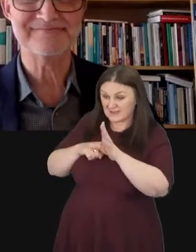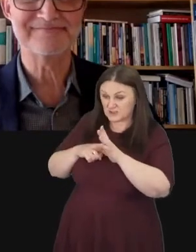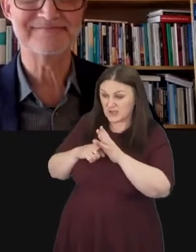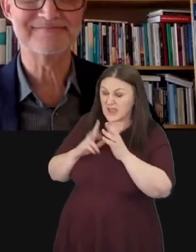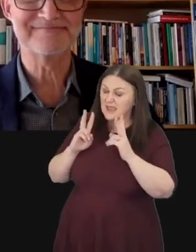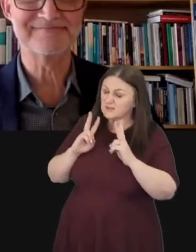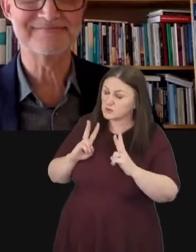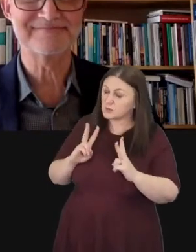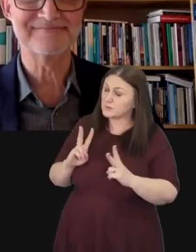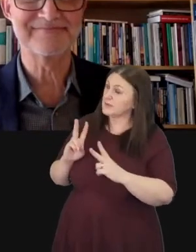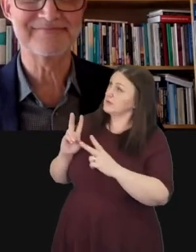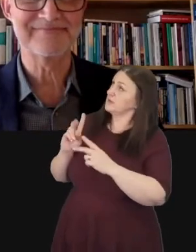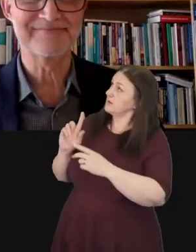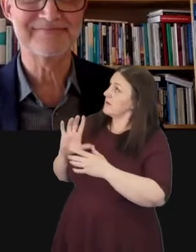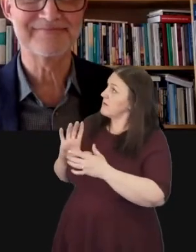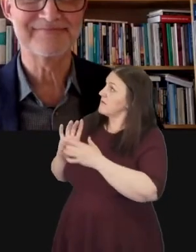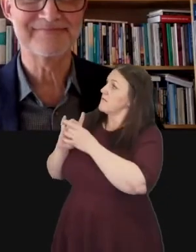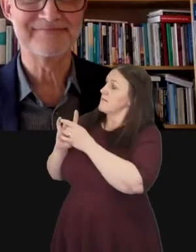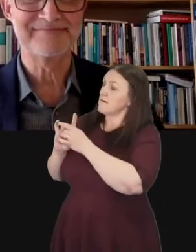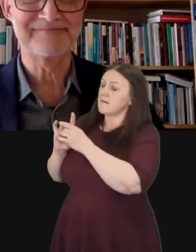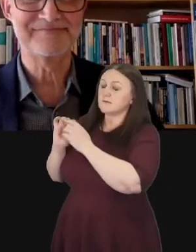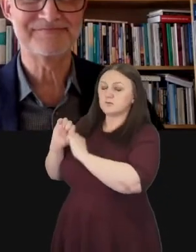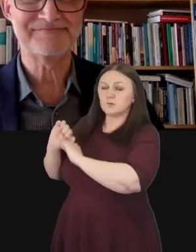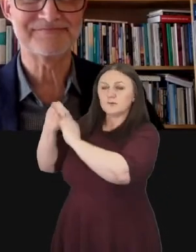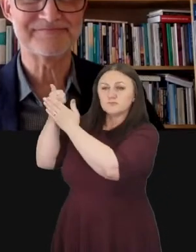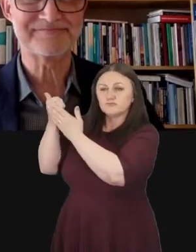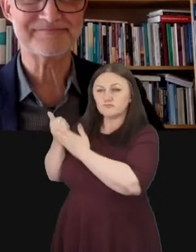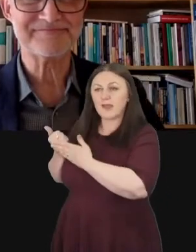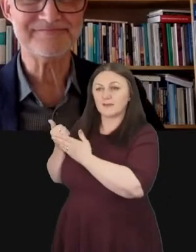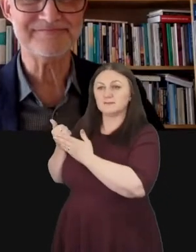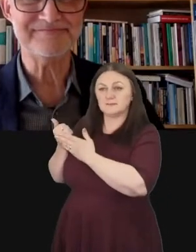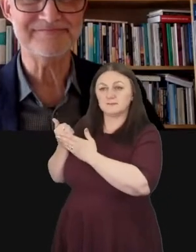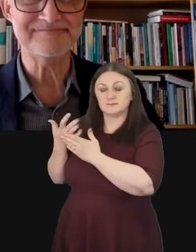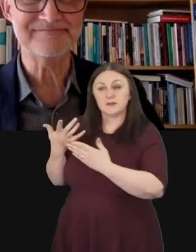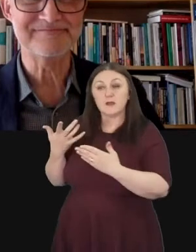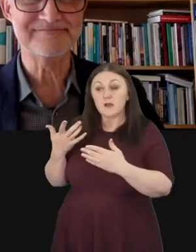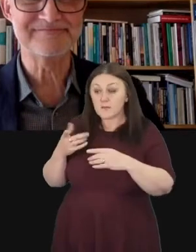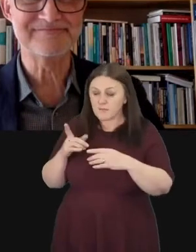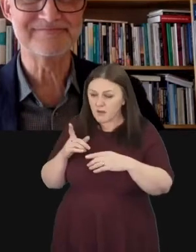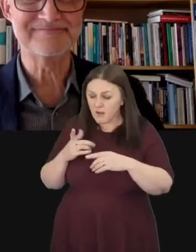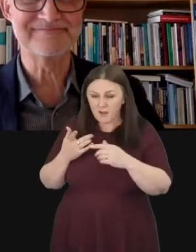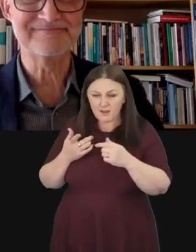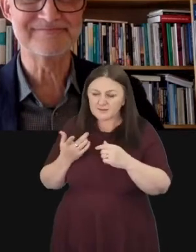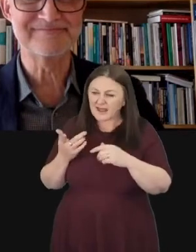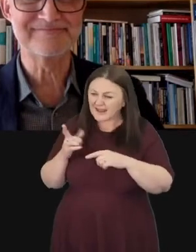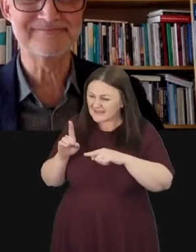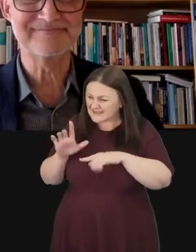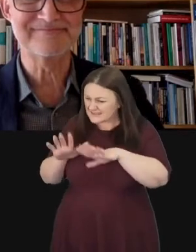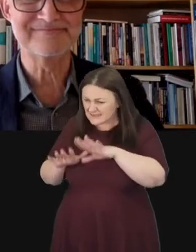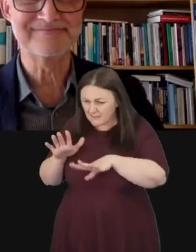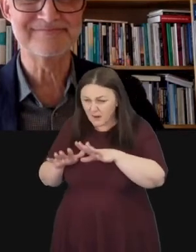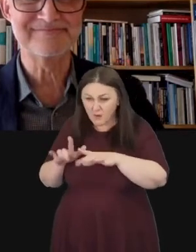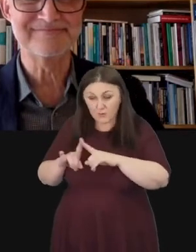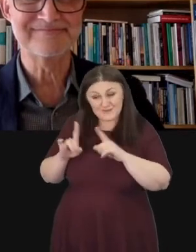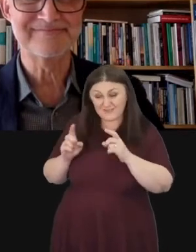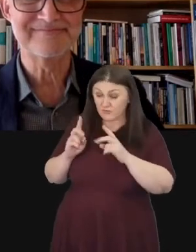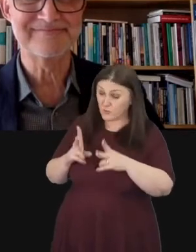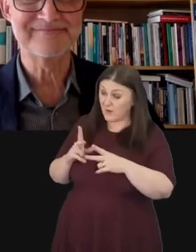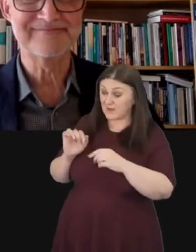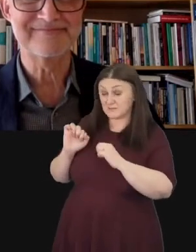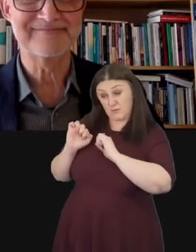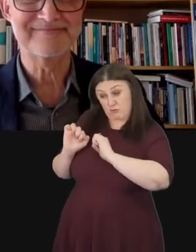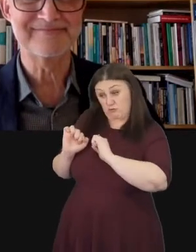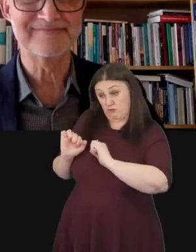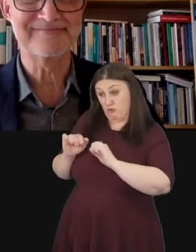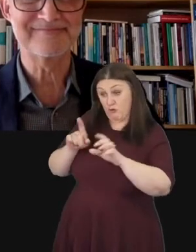rhythms of grace but in similar yet different ways your year as vice president